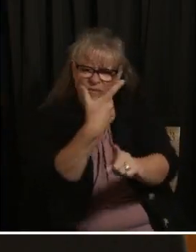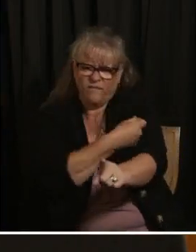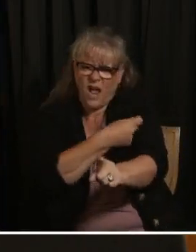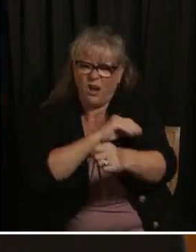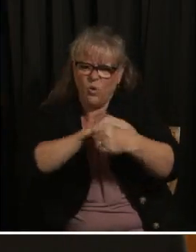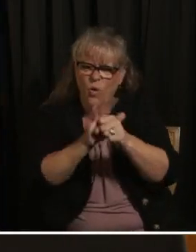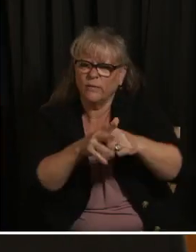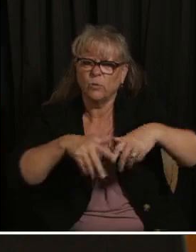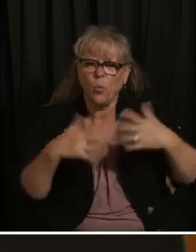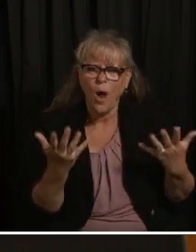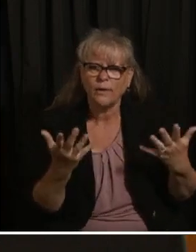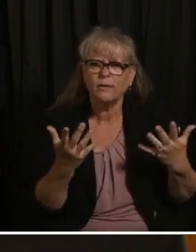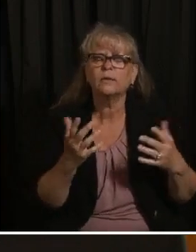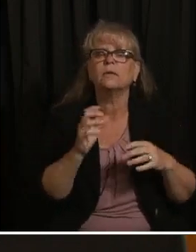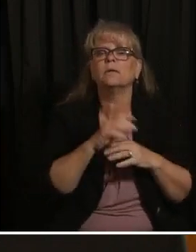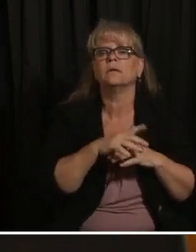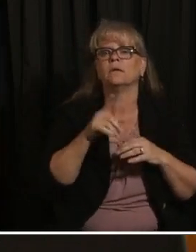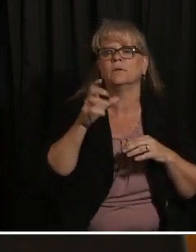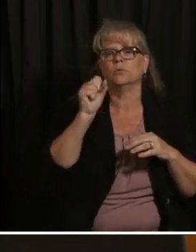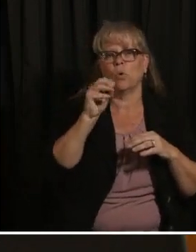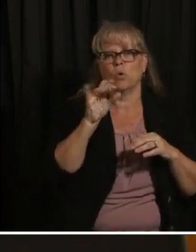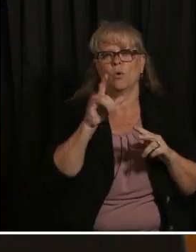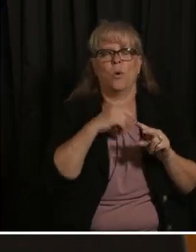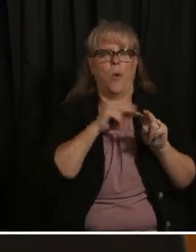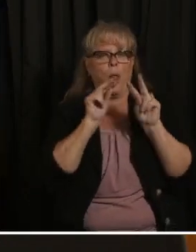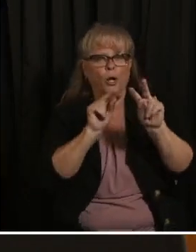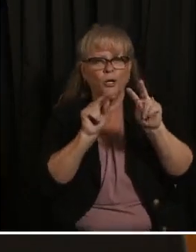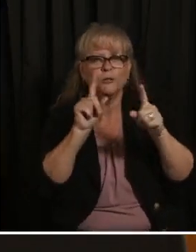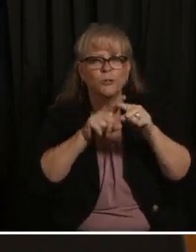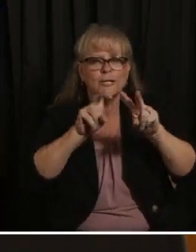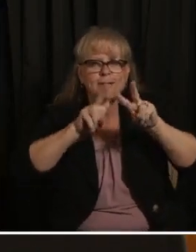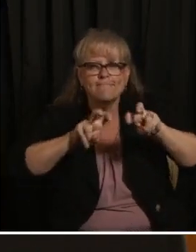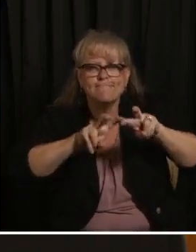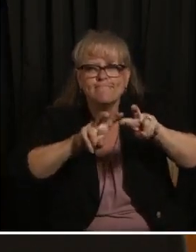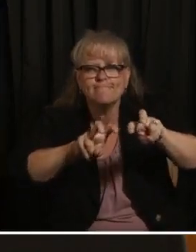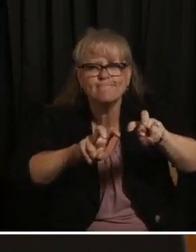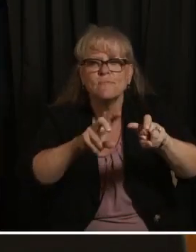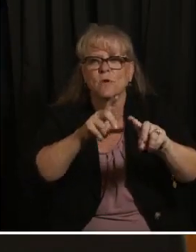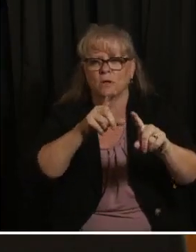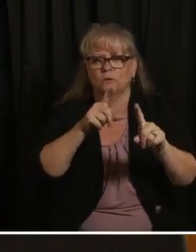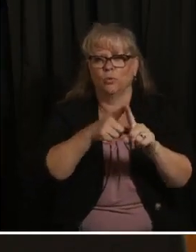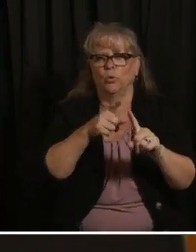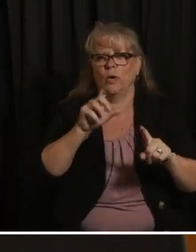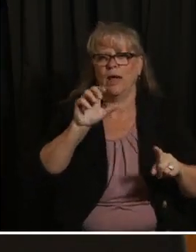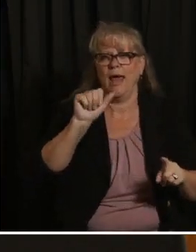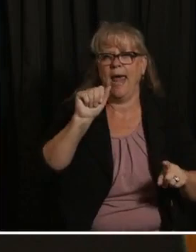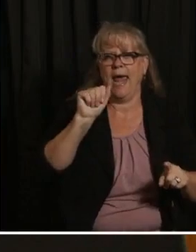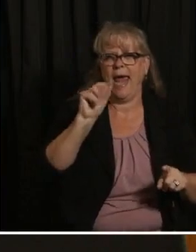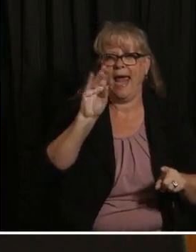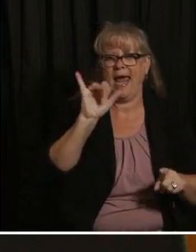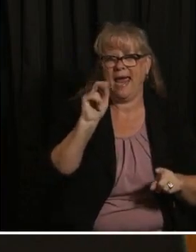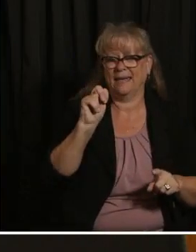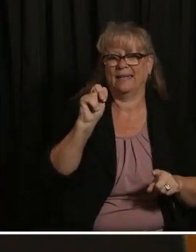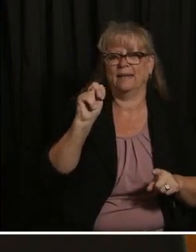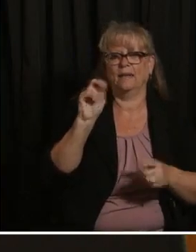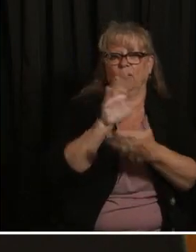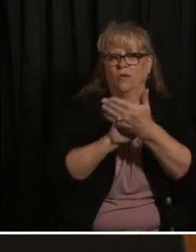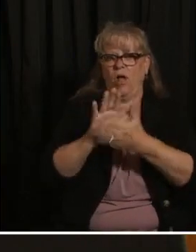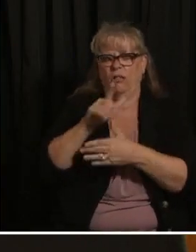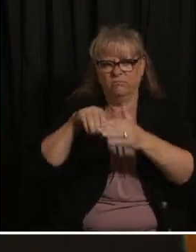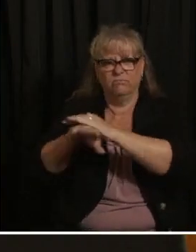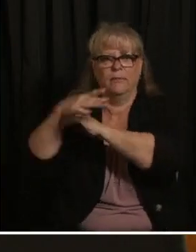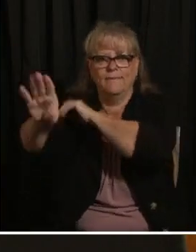much looking forward to continuing her education at Kenyon College this fall Sabine did did knowing the science behind the vaccine